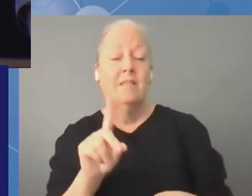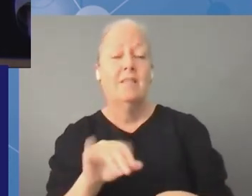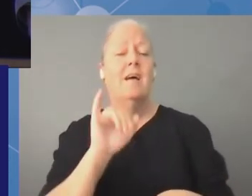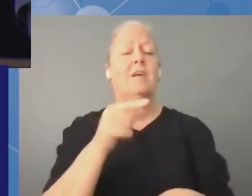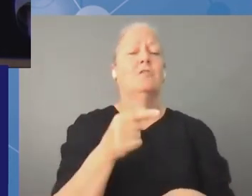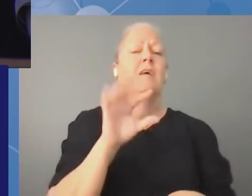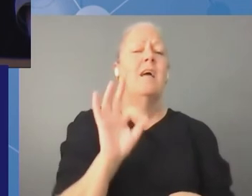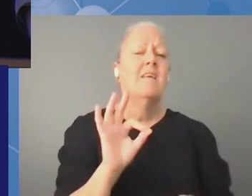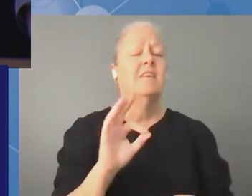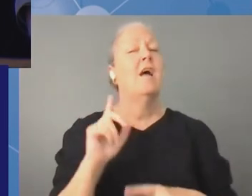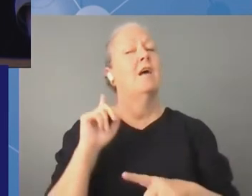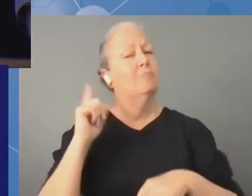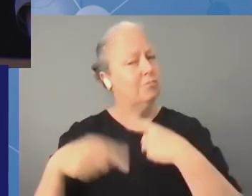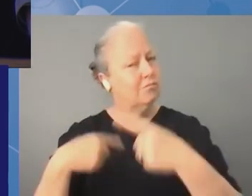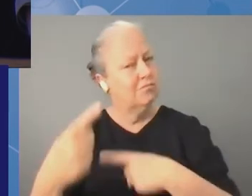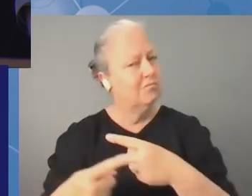i have a question